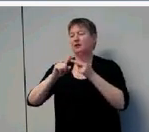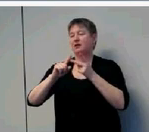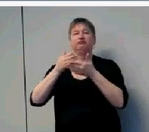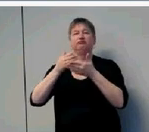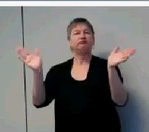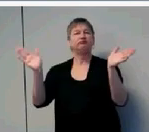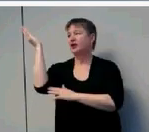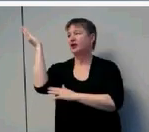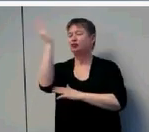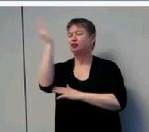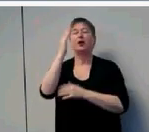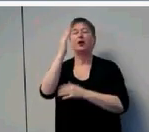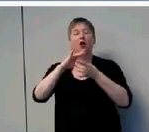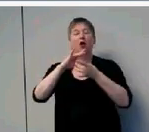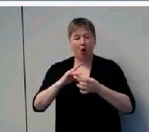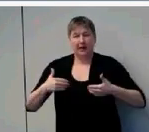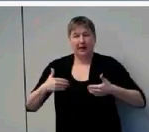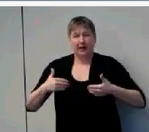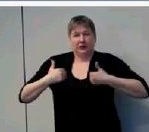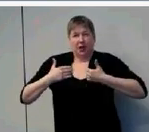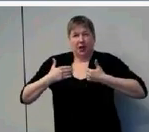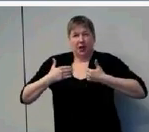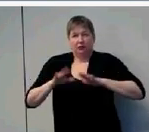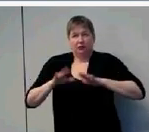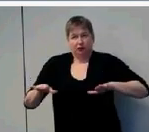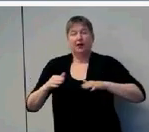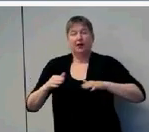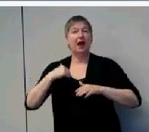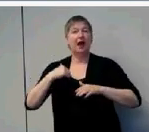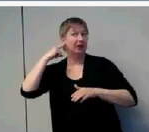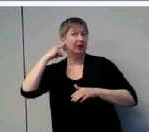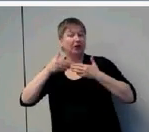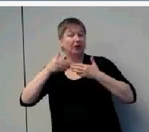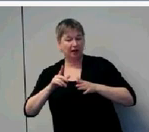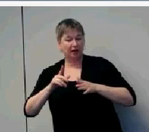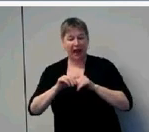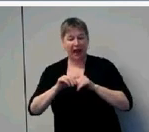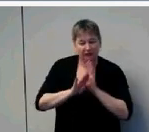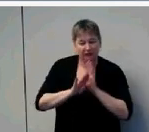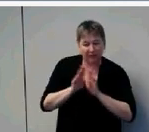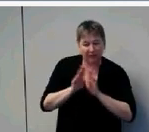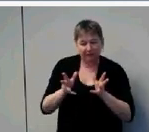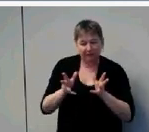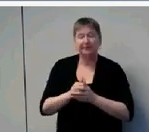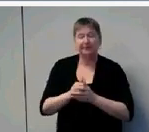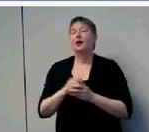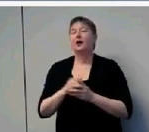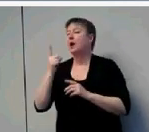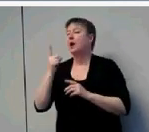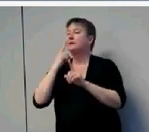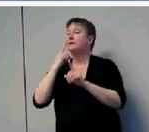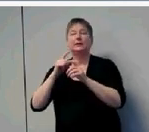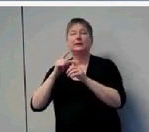children with hearing loss and is one of the co-principal investigators with